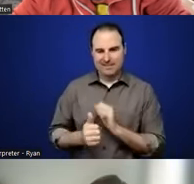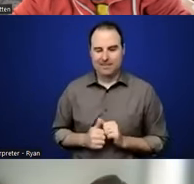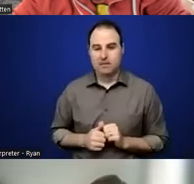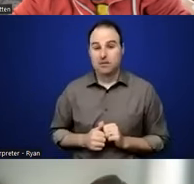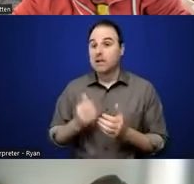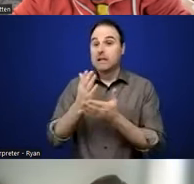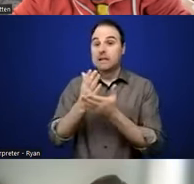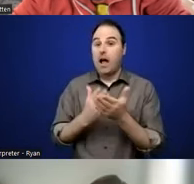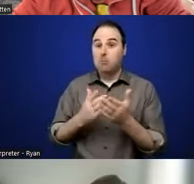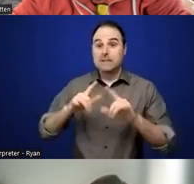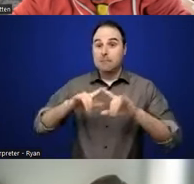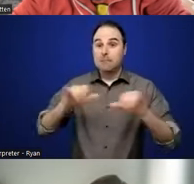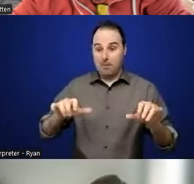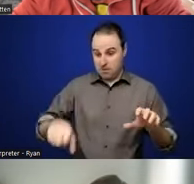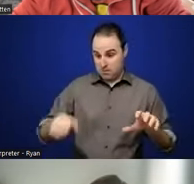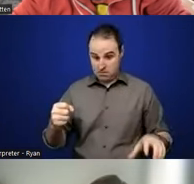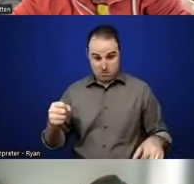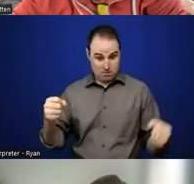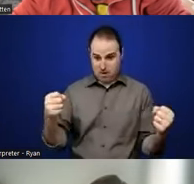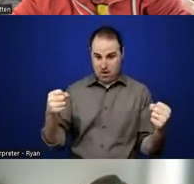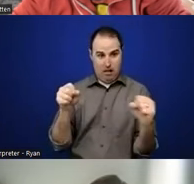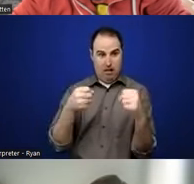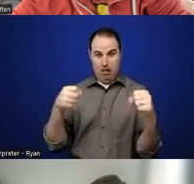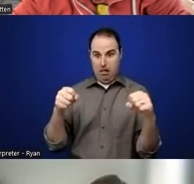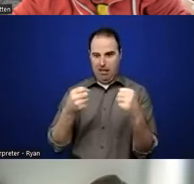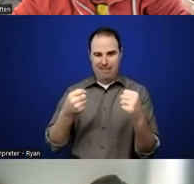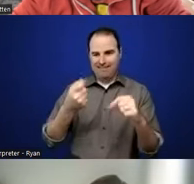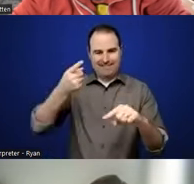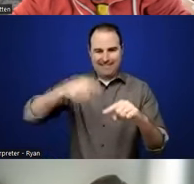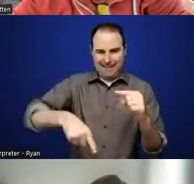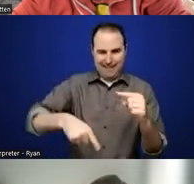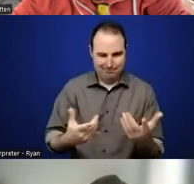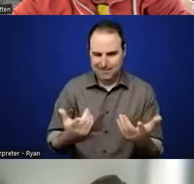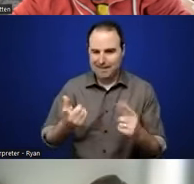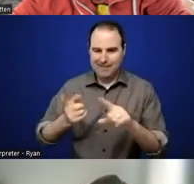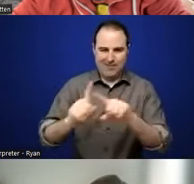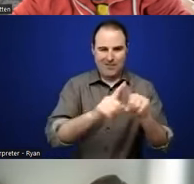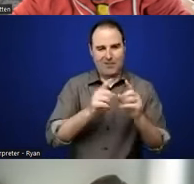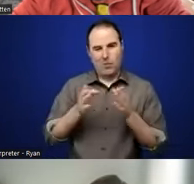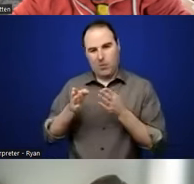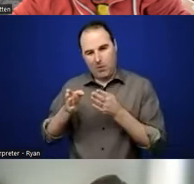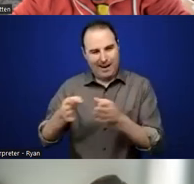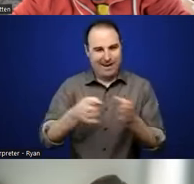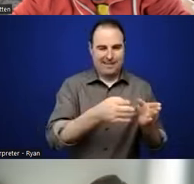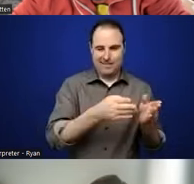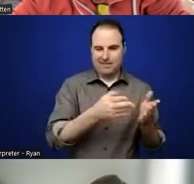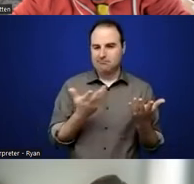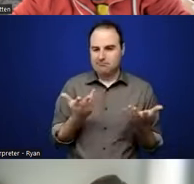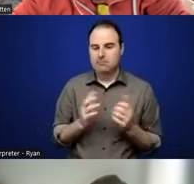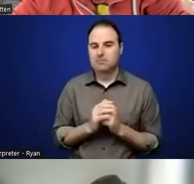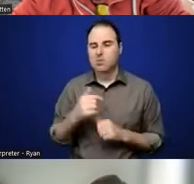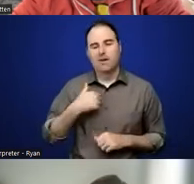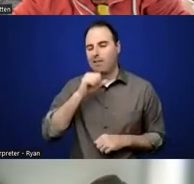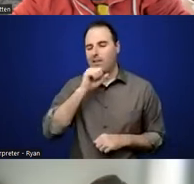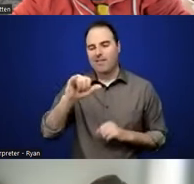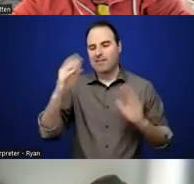together at the same time. They're doing whole different approaches or methodologies. And so I love the idea of the toolbox, right? And then we come to it. And so for me in